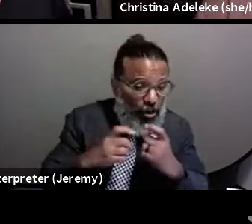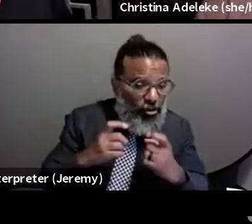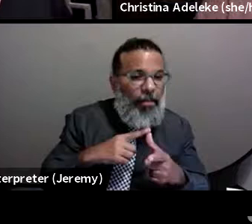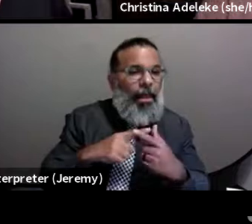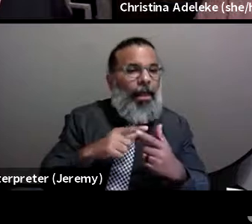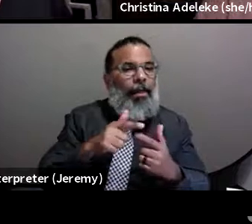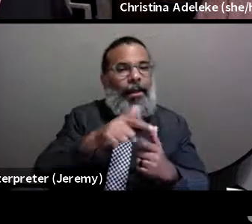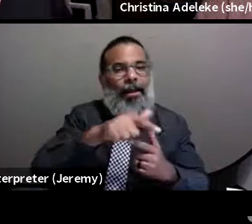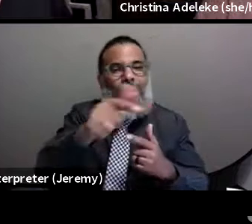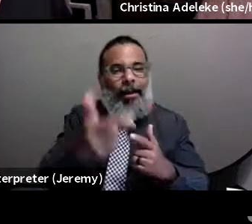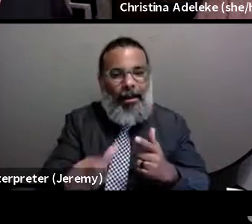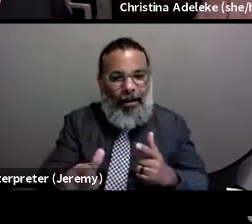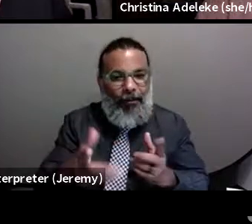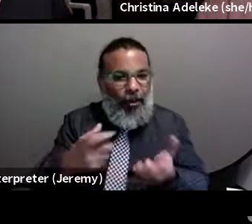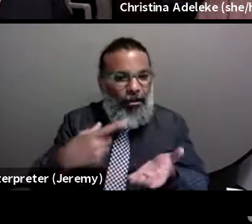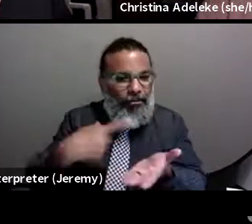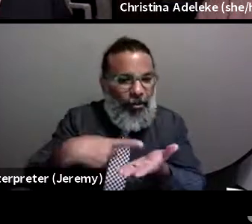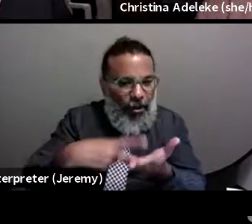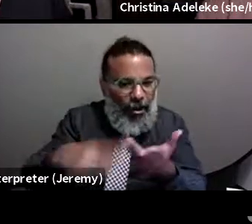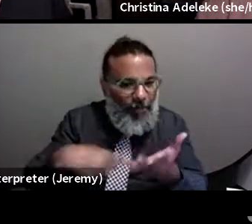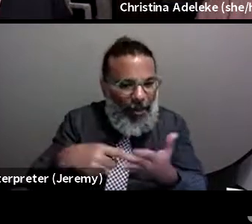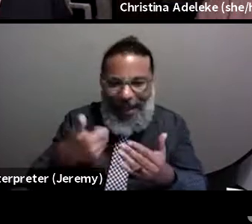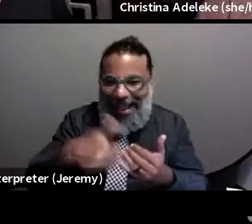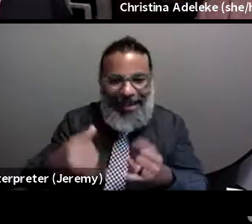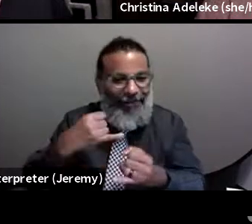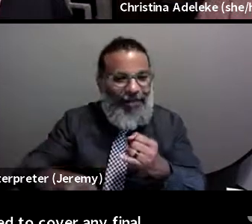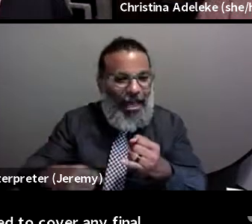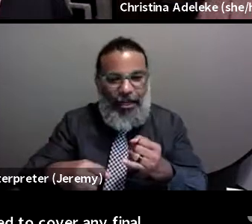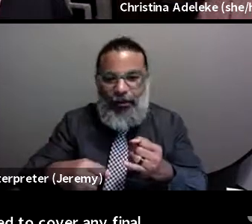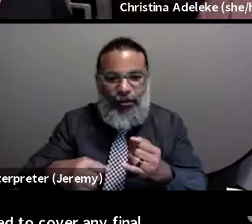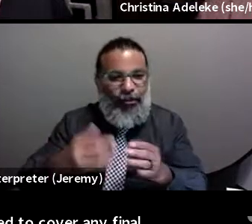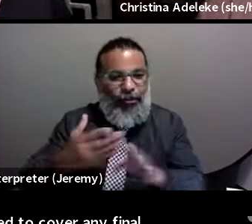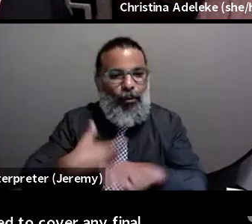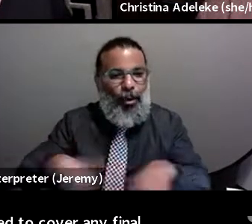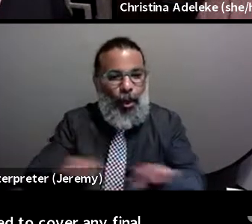see if there's anything you wanted to cover or any final remarks before we close out.